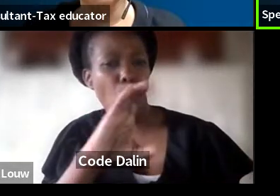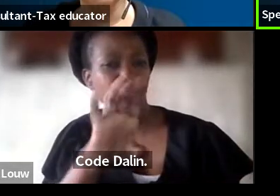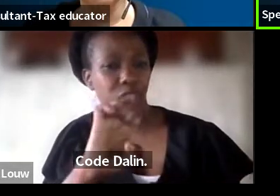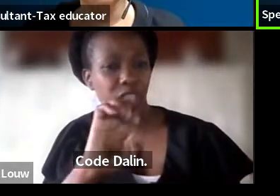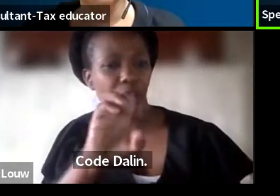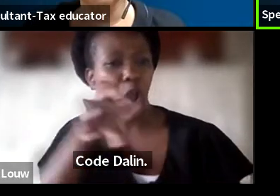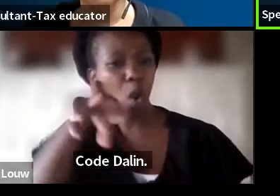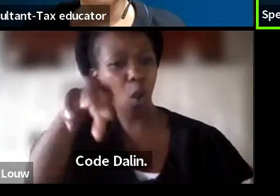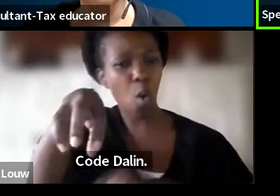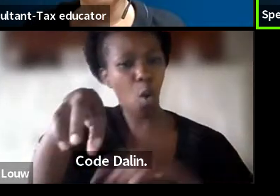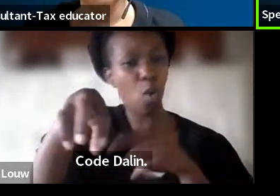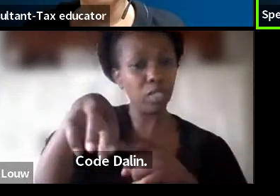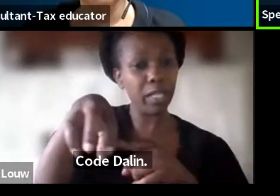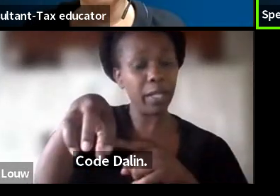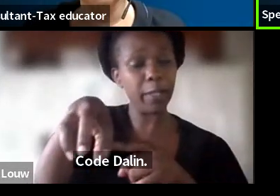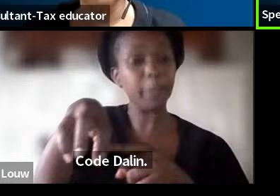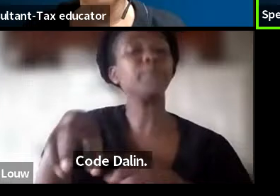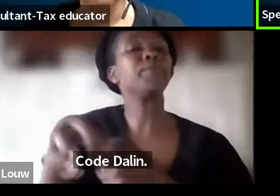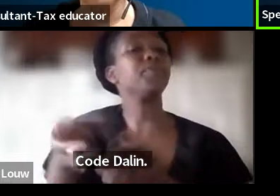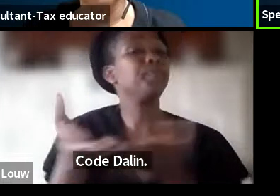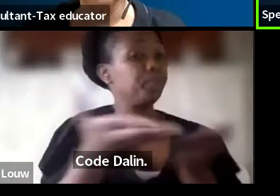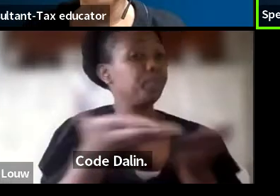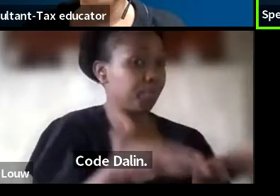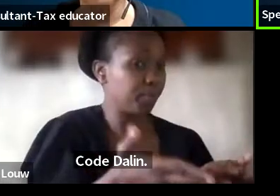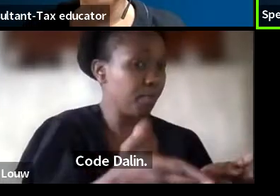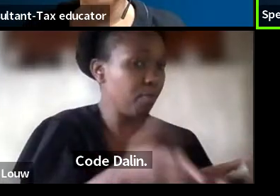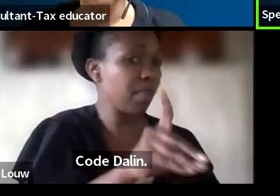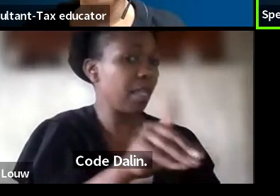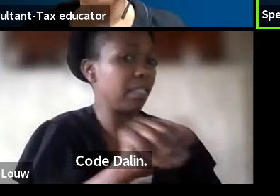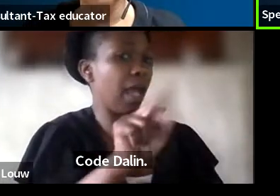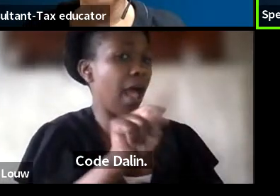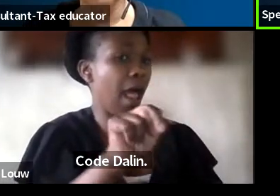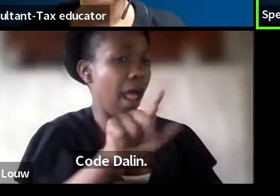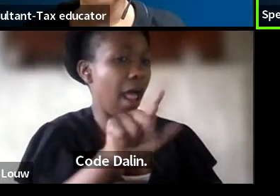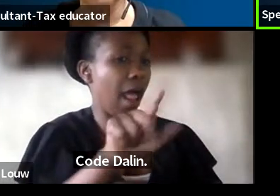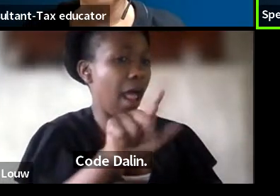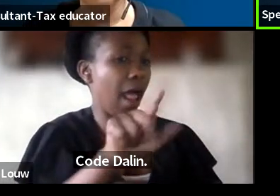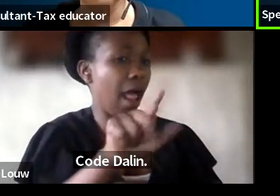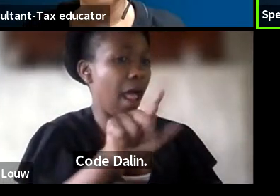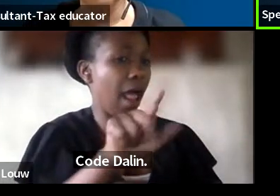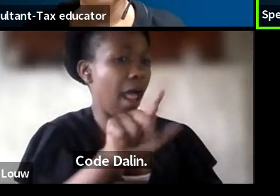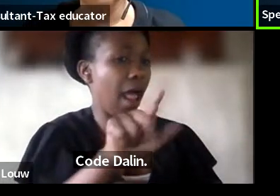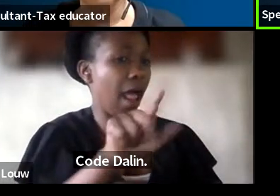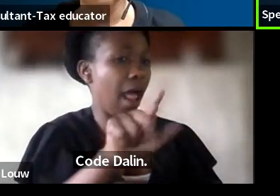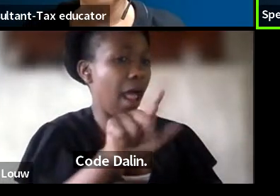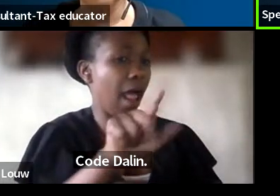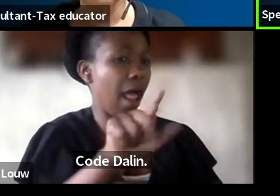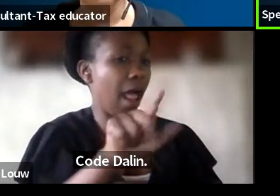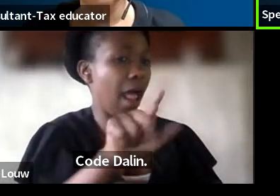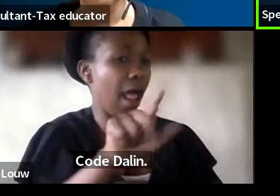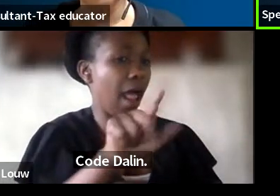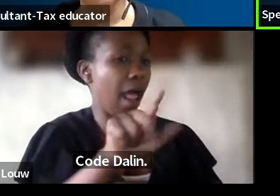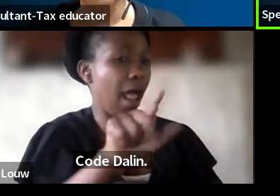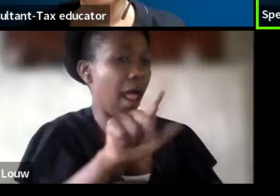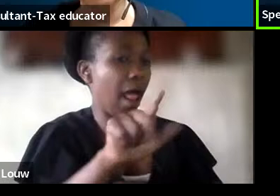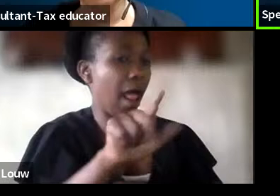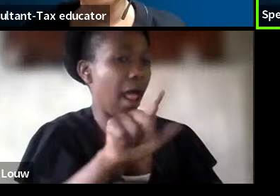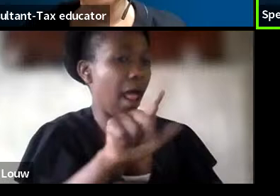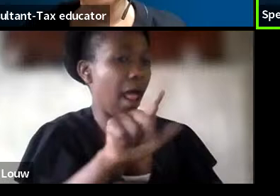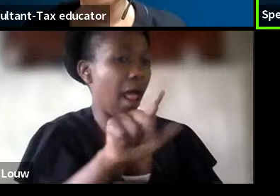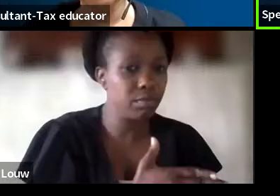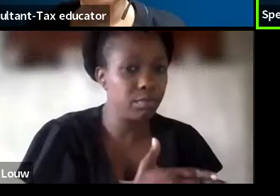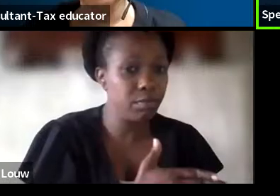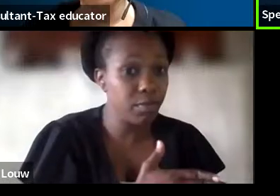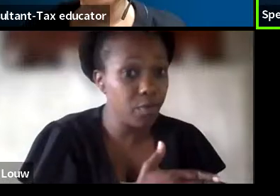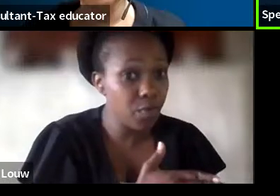previously indicated this, all the information must be completed on the directive application. And where